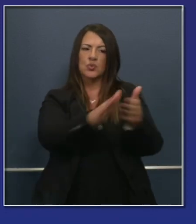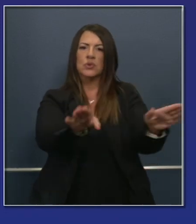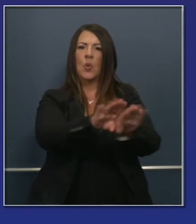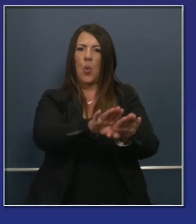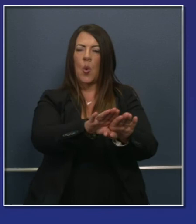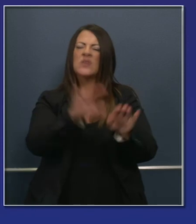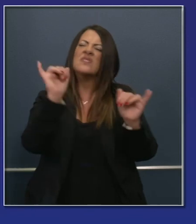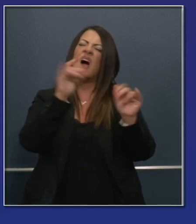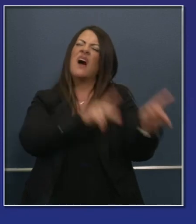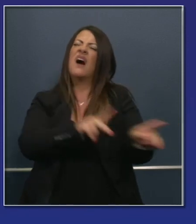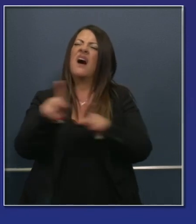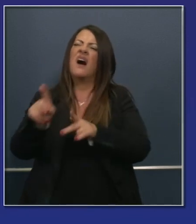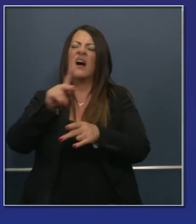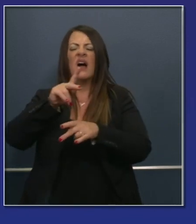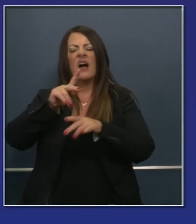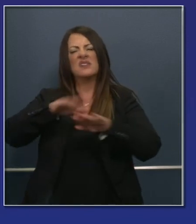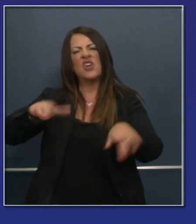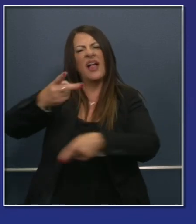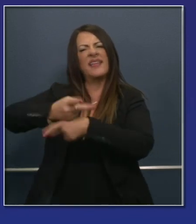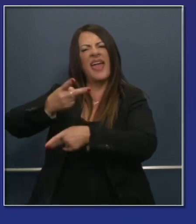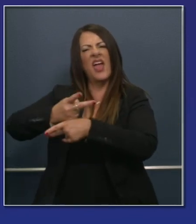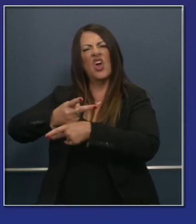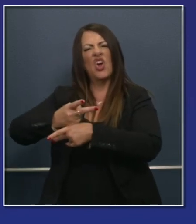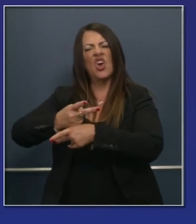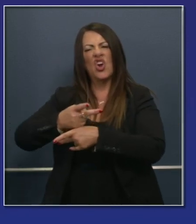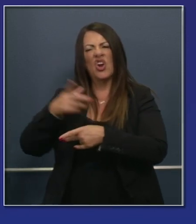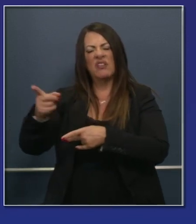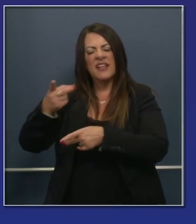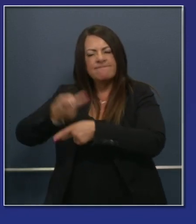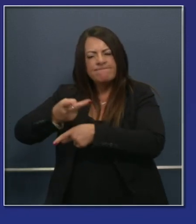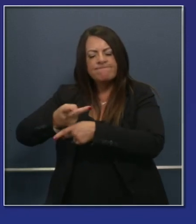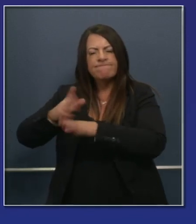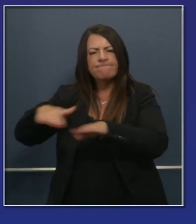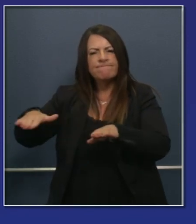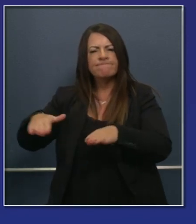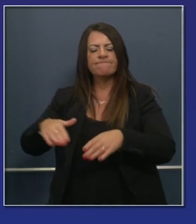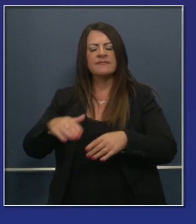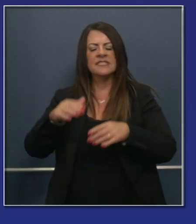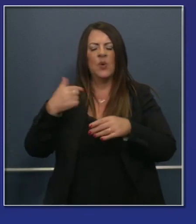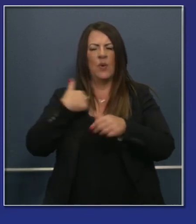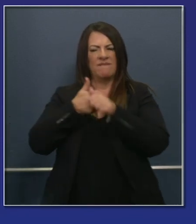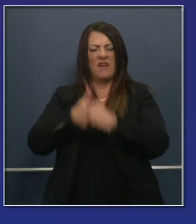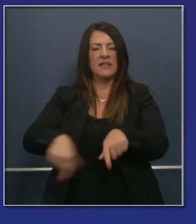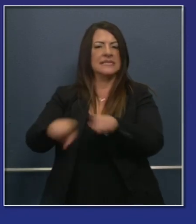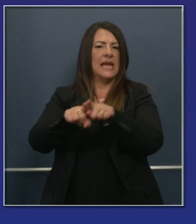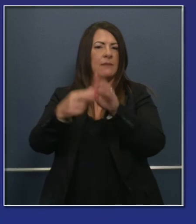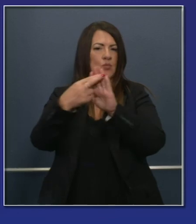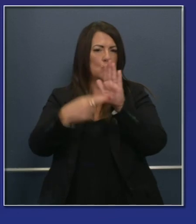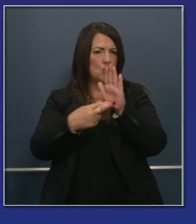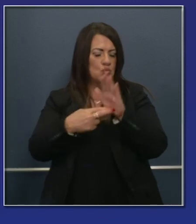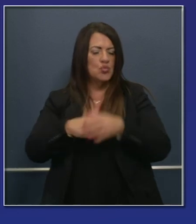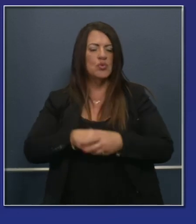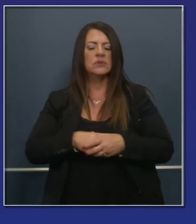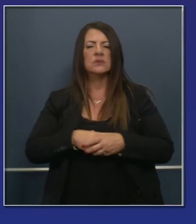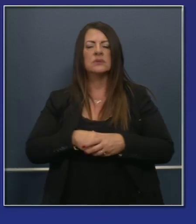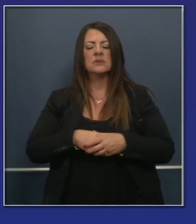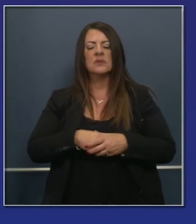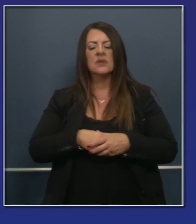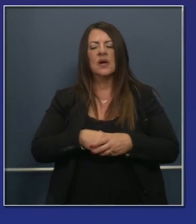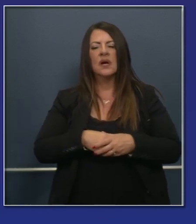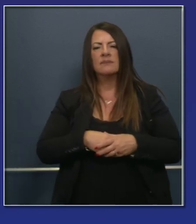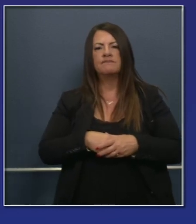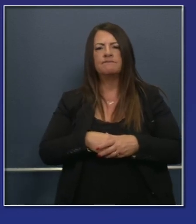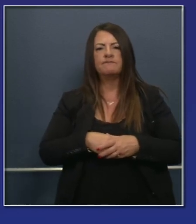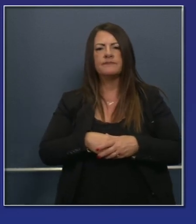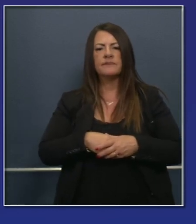childcare settings are allowed to operate, with all of the rules that, you know, you reviewed for us earlier,